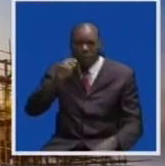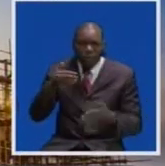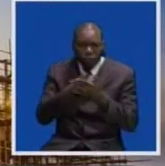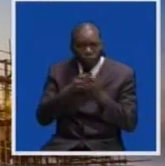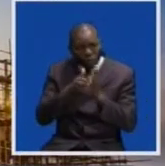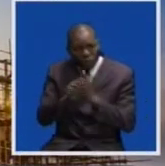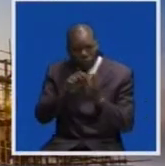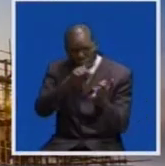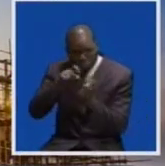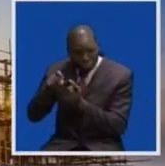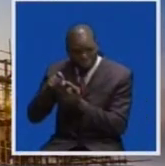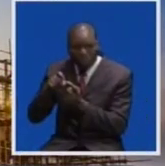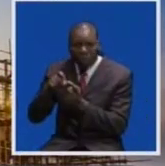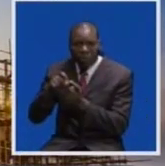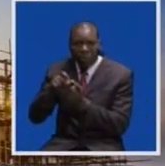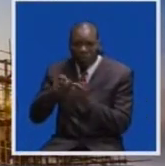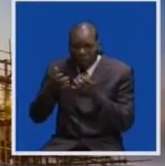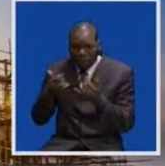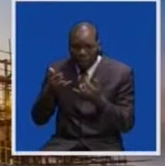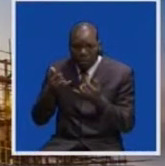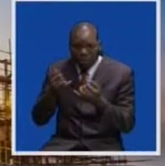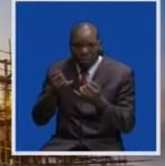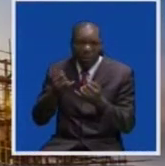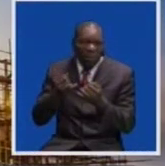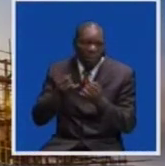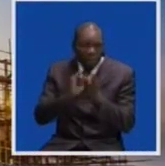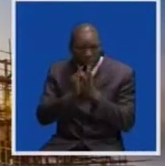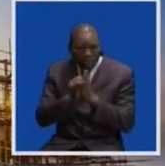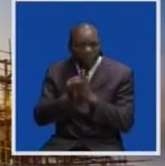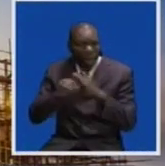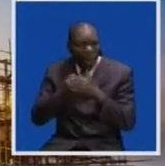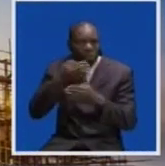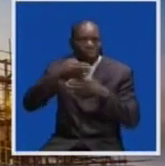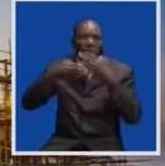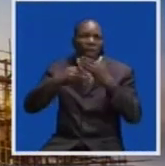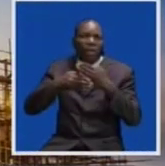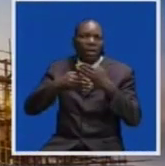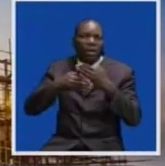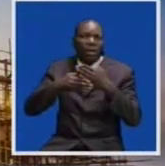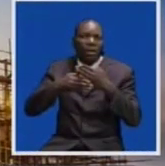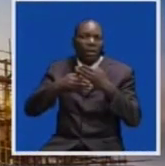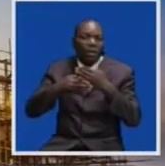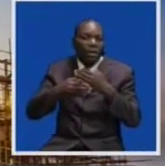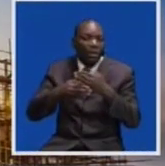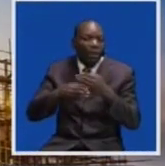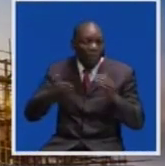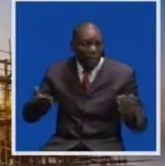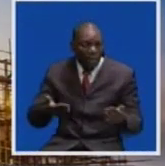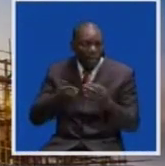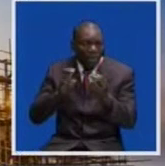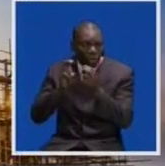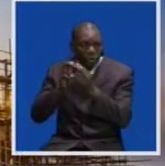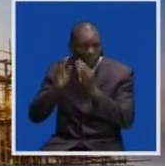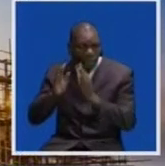new skills and latest innovations in the construction center. Ms Chabala told ZMBC News that this will also encourage